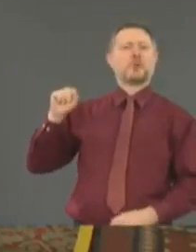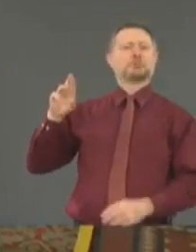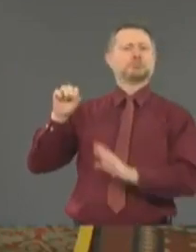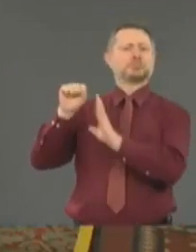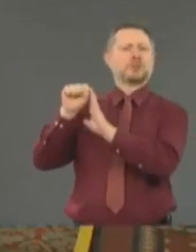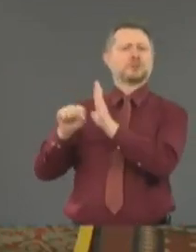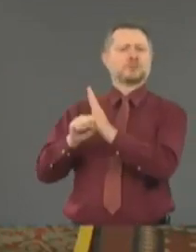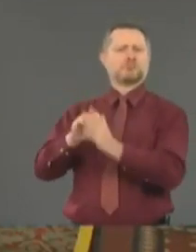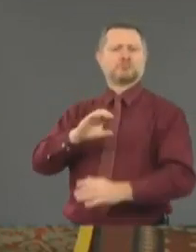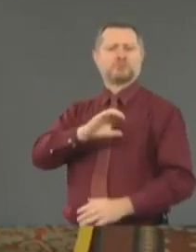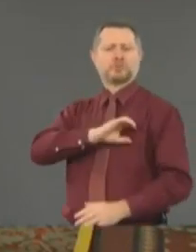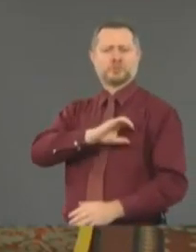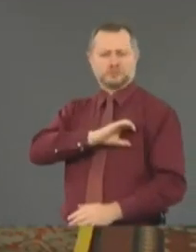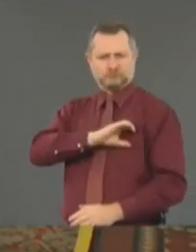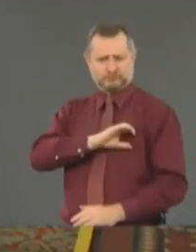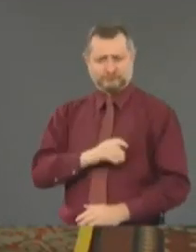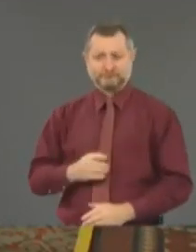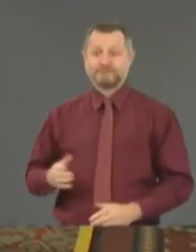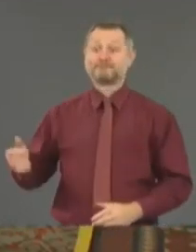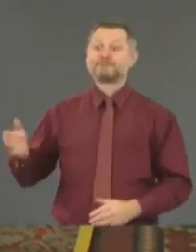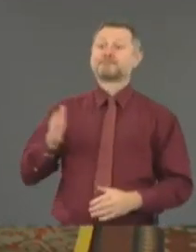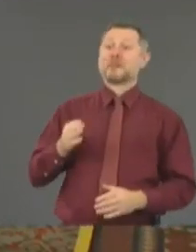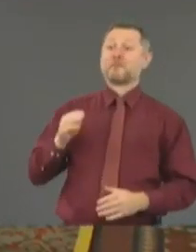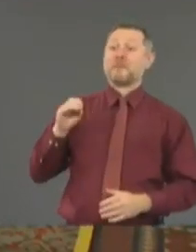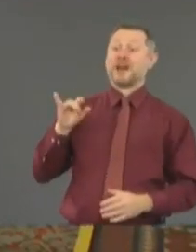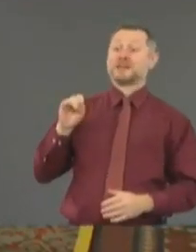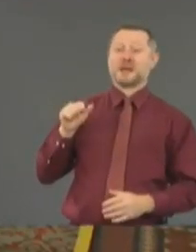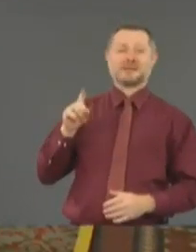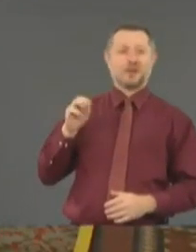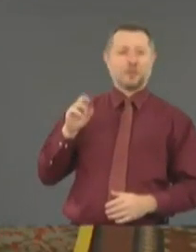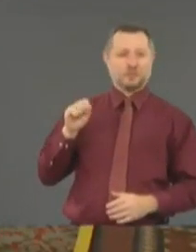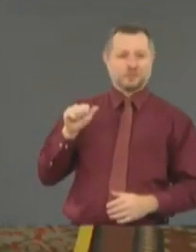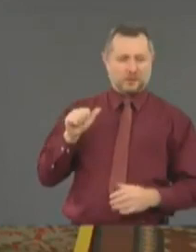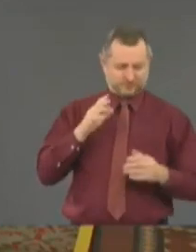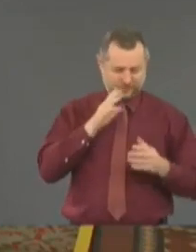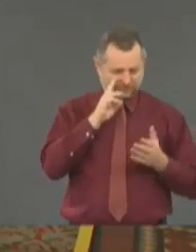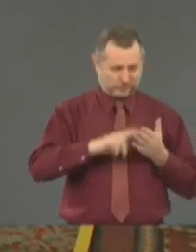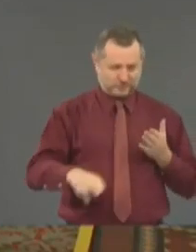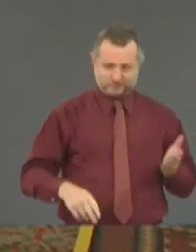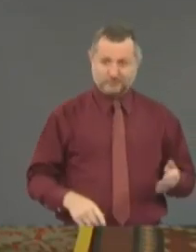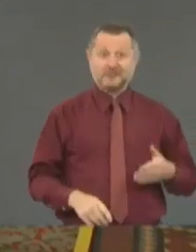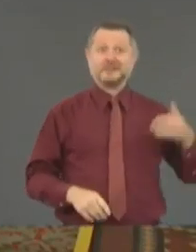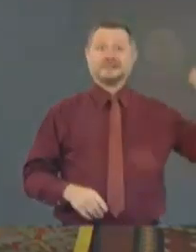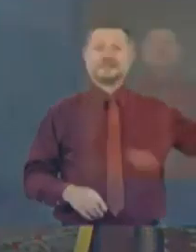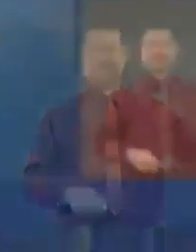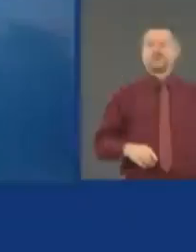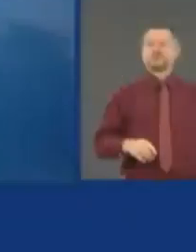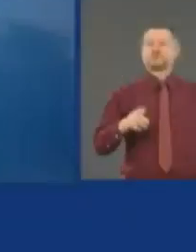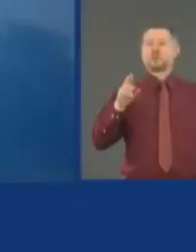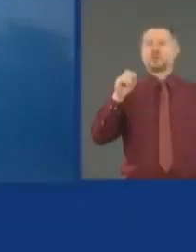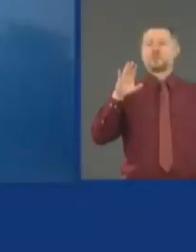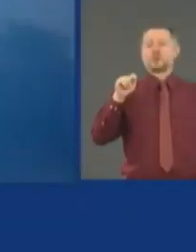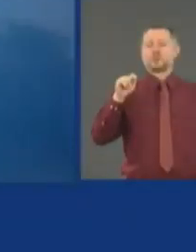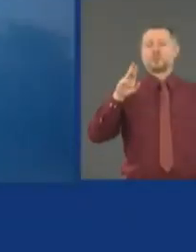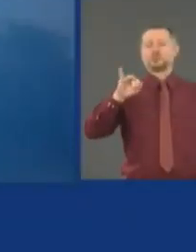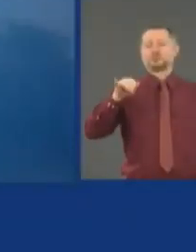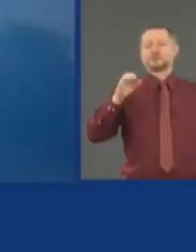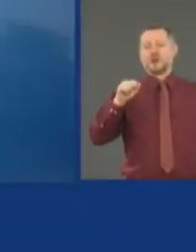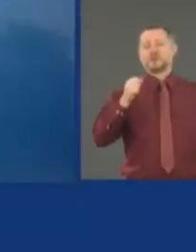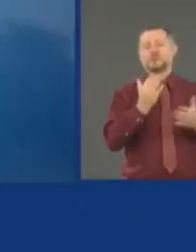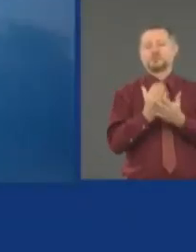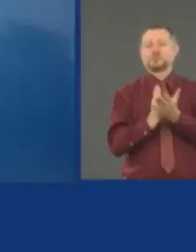to the Governor. To her left, Robert Mejica, Budget Director of the State of New York. Today is day 96,